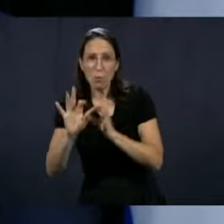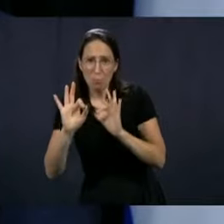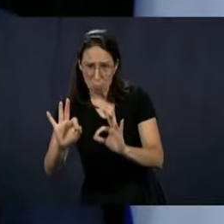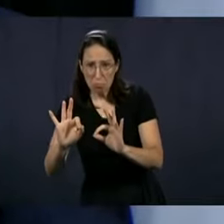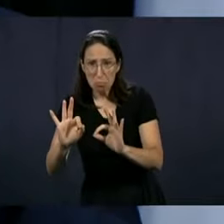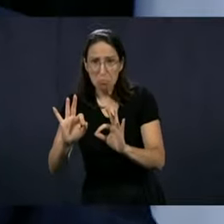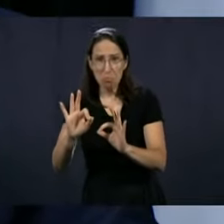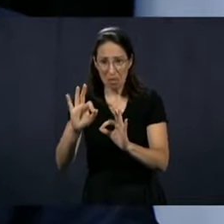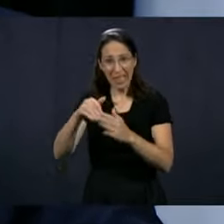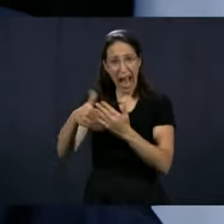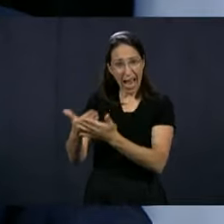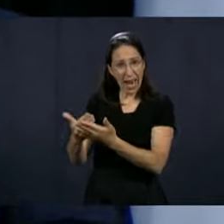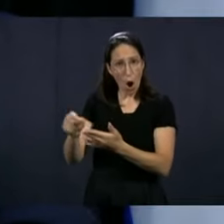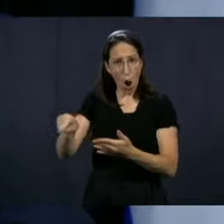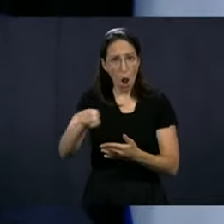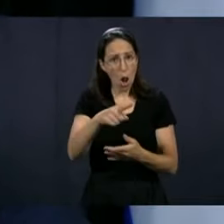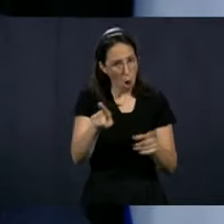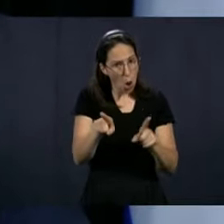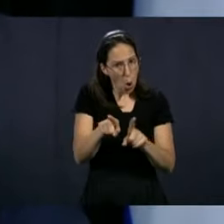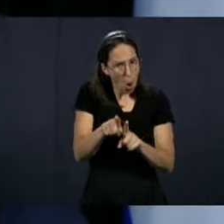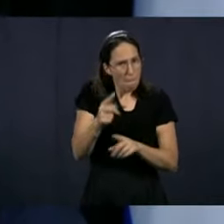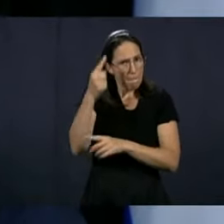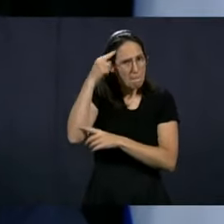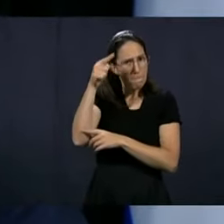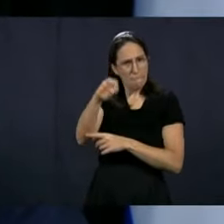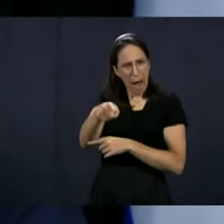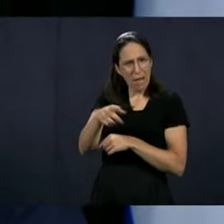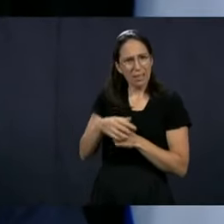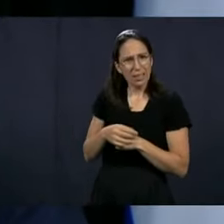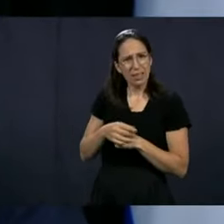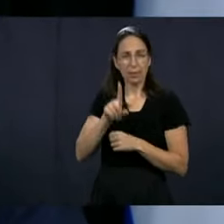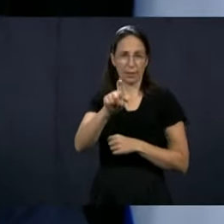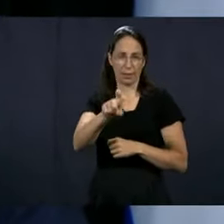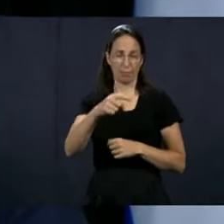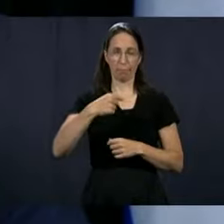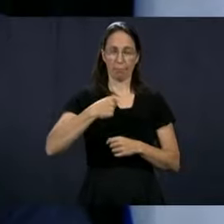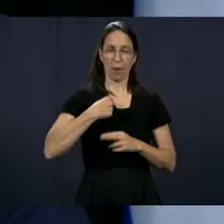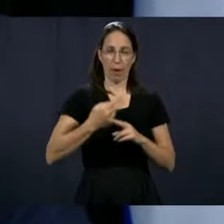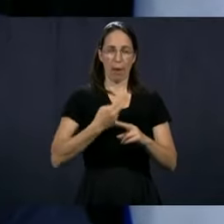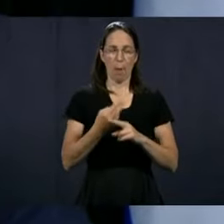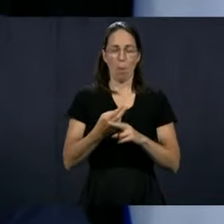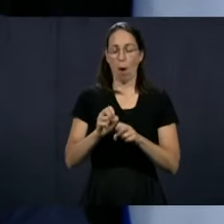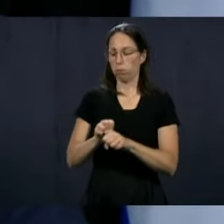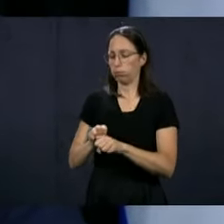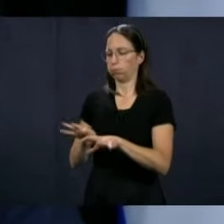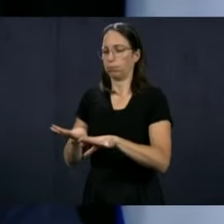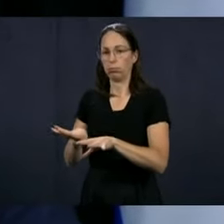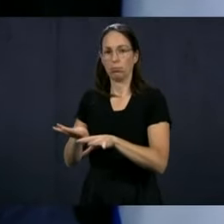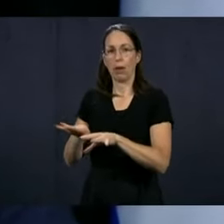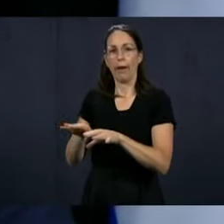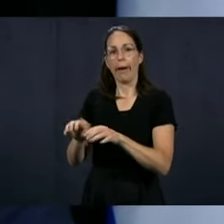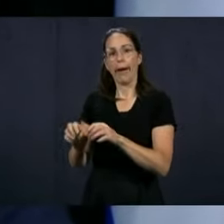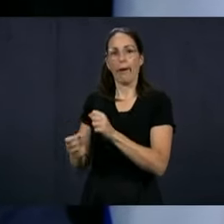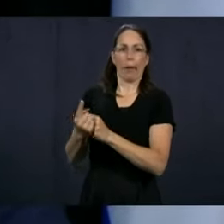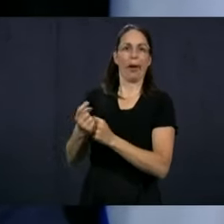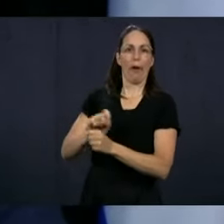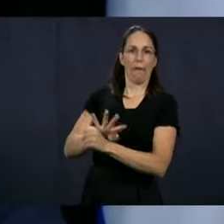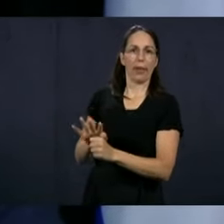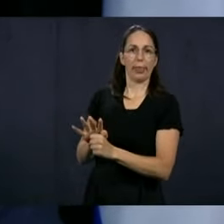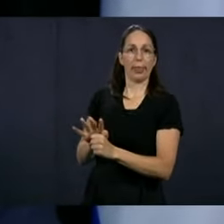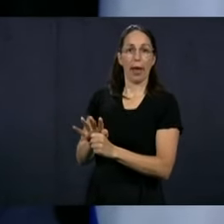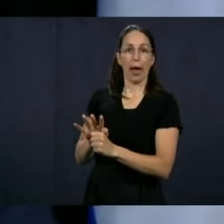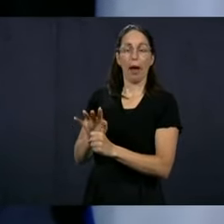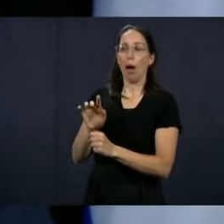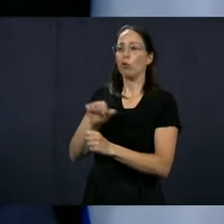the back-to-school? Well, now we have to be careful how we define outbreaks. know, sometimes people